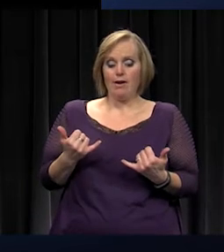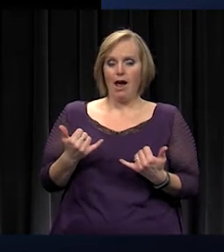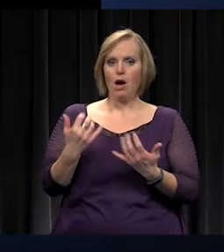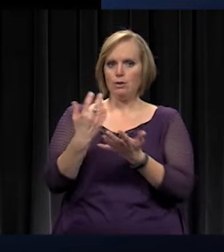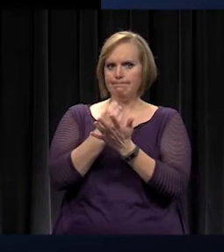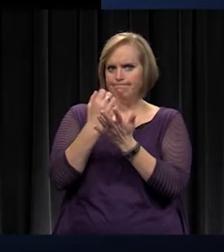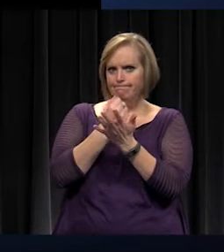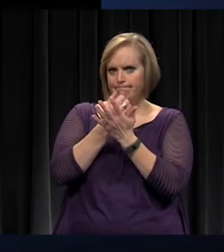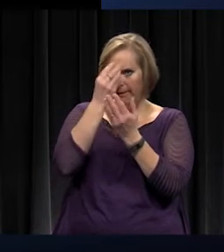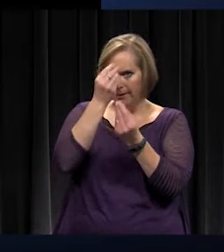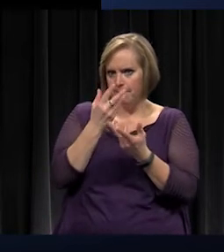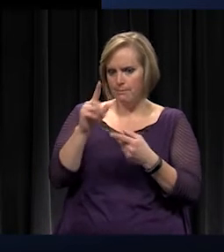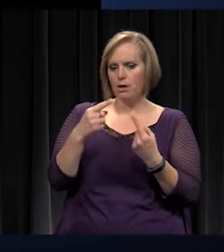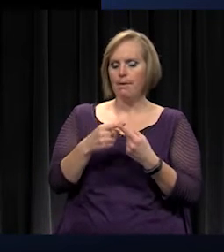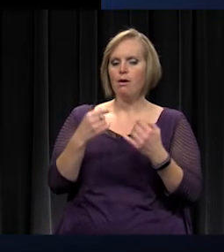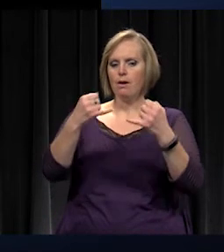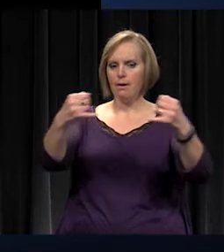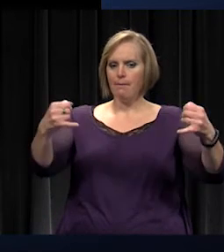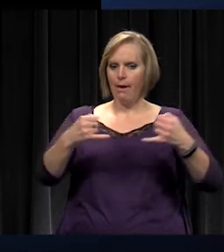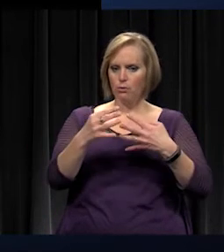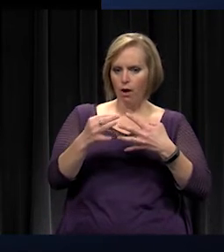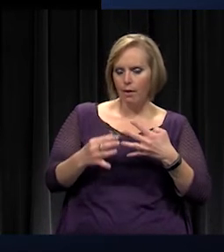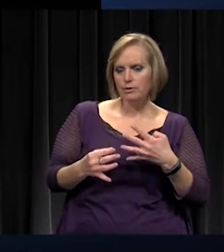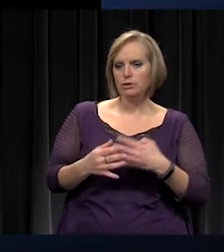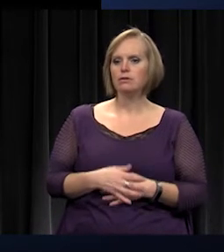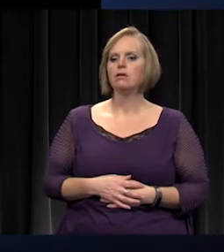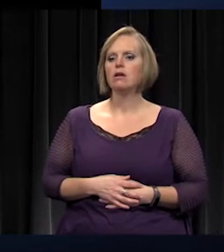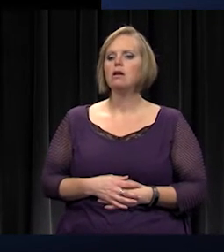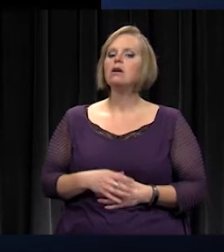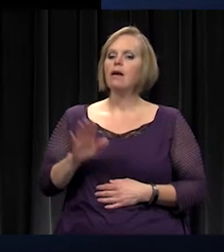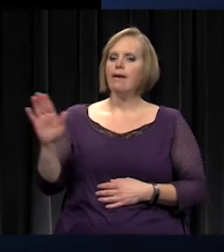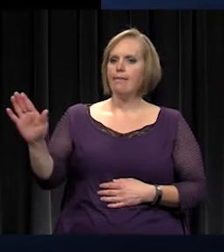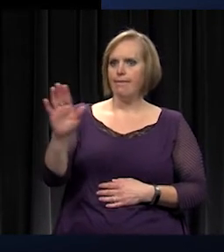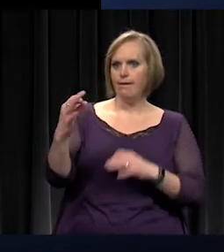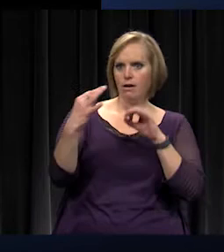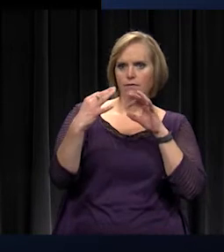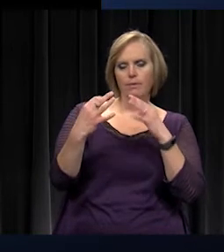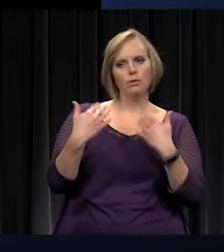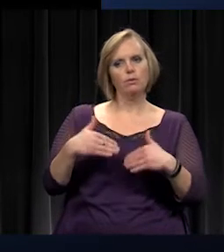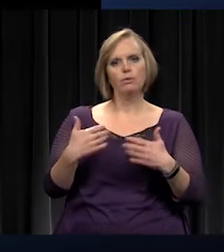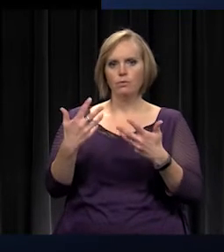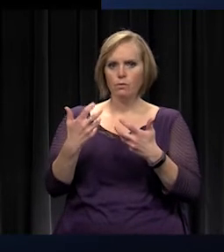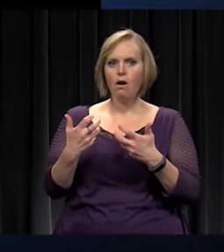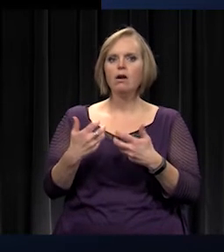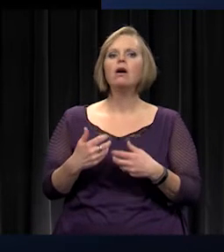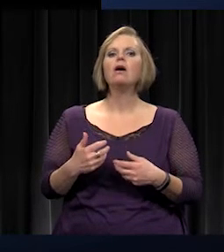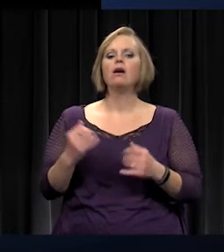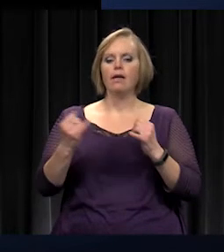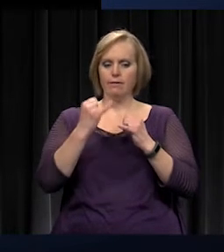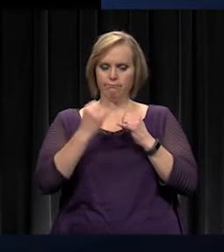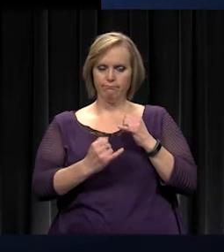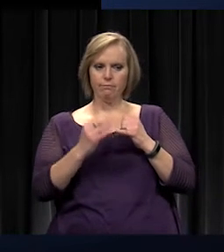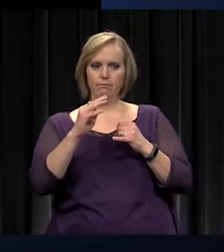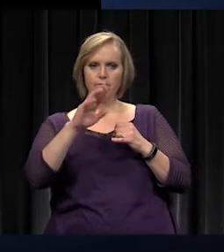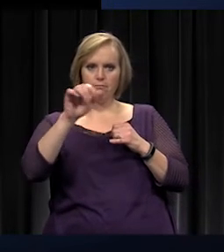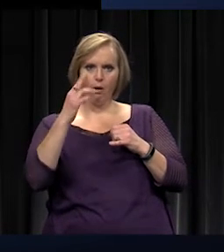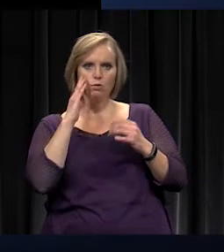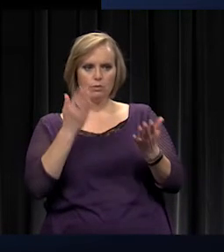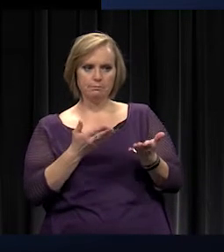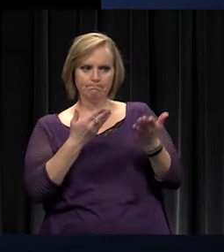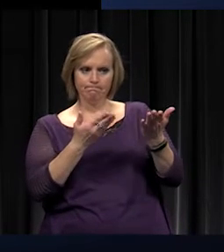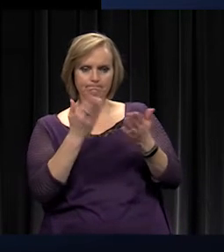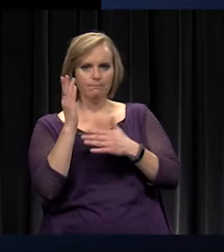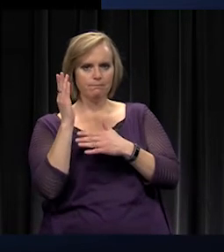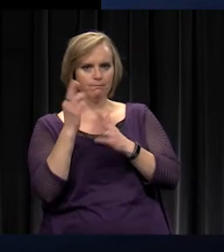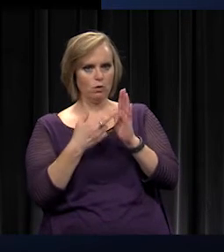about boundary options, and we were wanting their feedback, and that ultimately we'd present to you in March on a recommendation. We